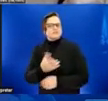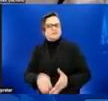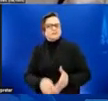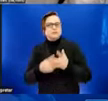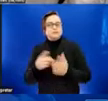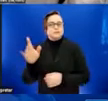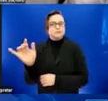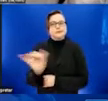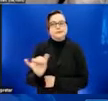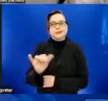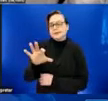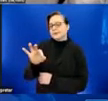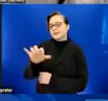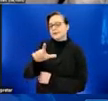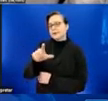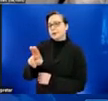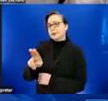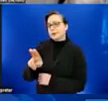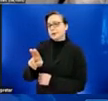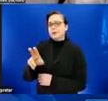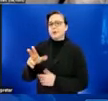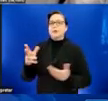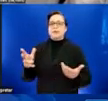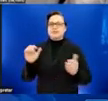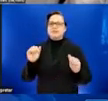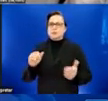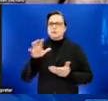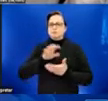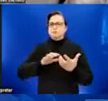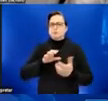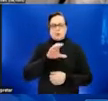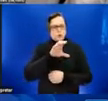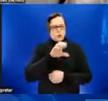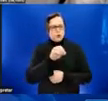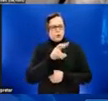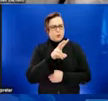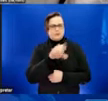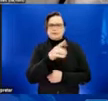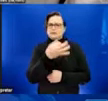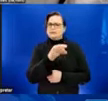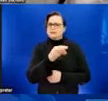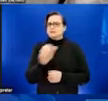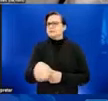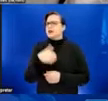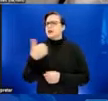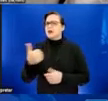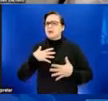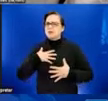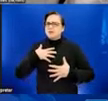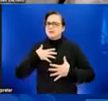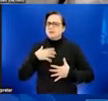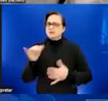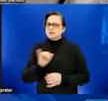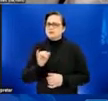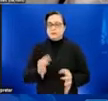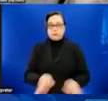sometimes experienced with monkeypox can be confused for symptoms of COVID-19 or other respiratory infections, it is important for